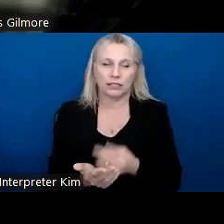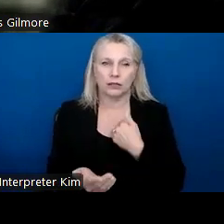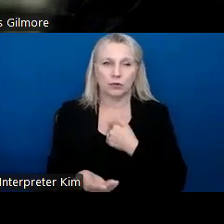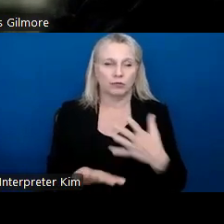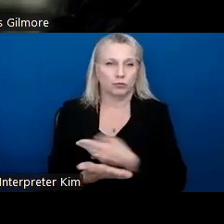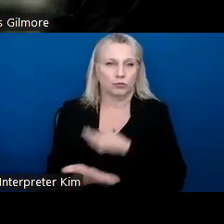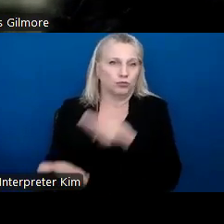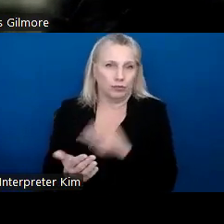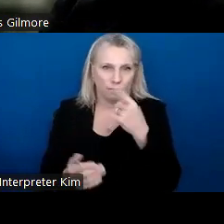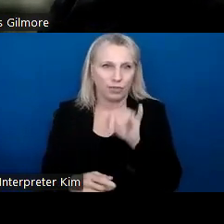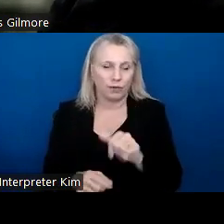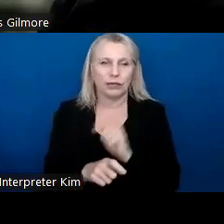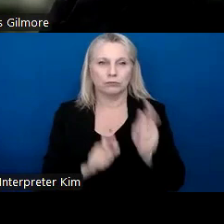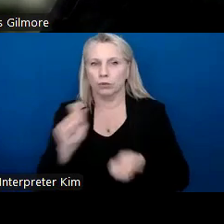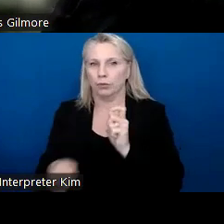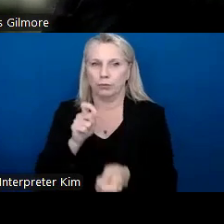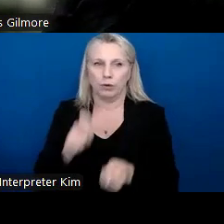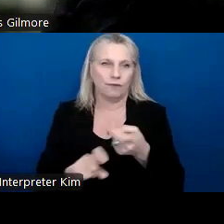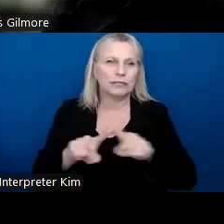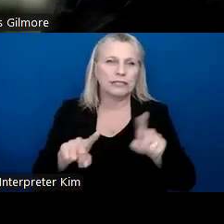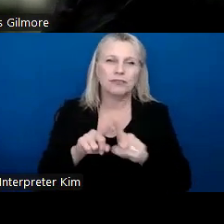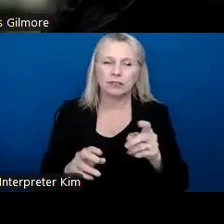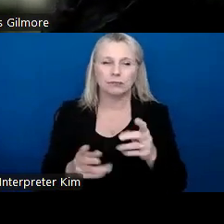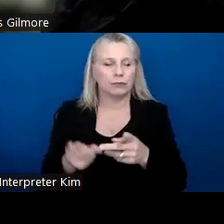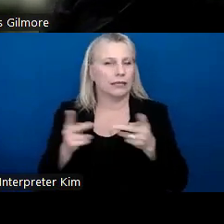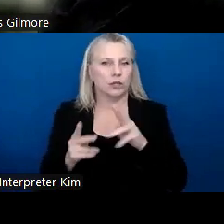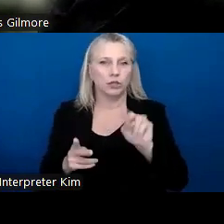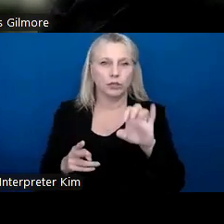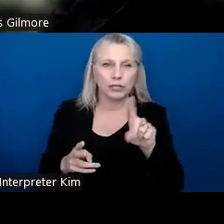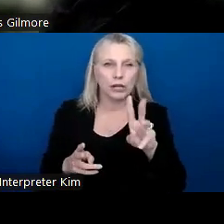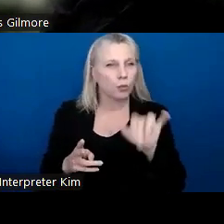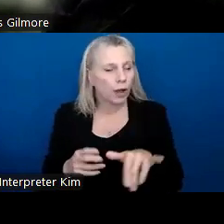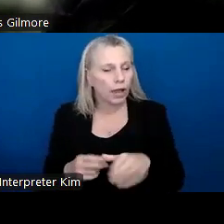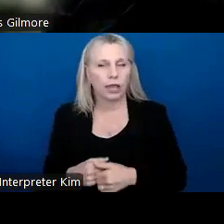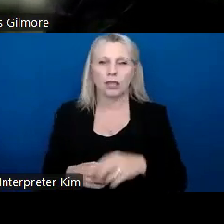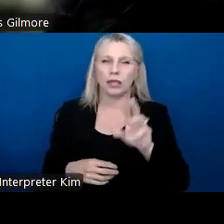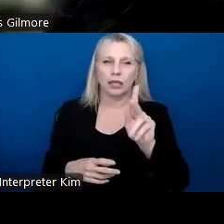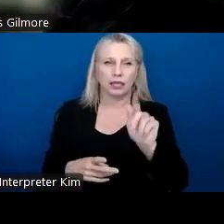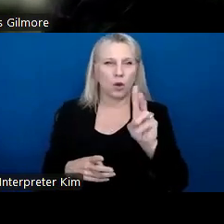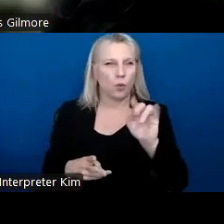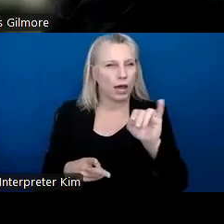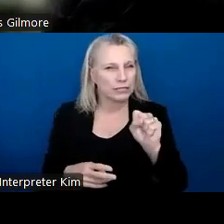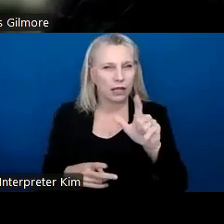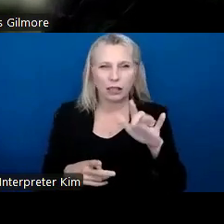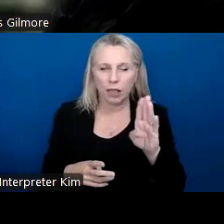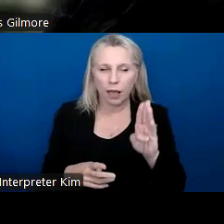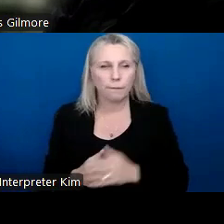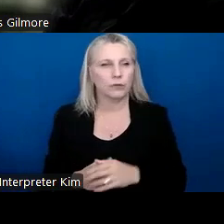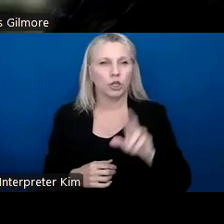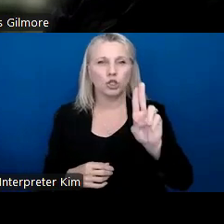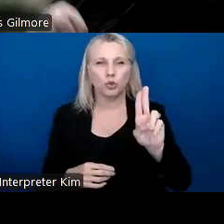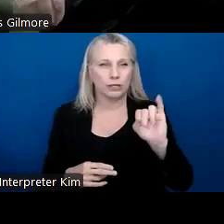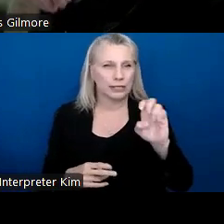it, we get grants from a variety of different sources, United Way, Kiwanis Club, United Healthcare. There